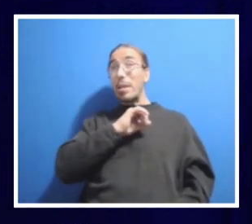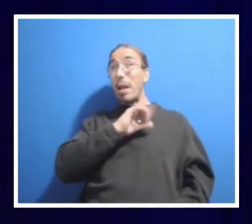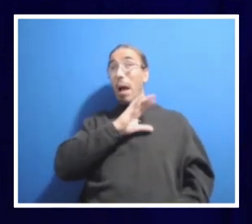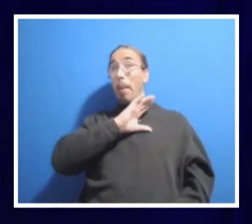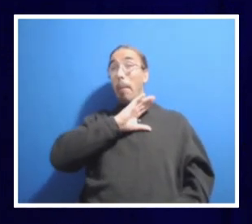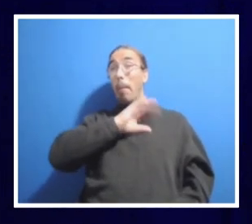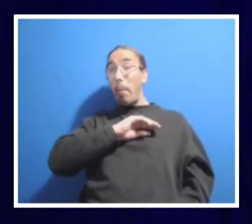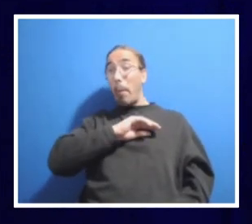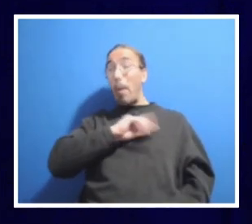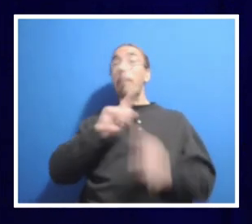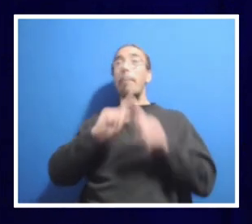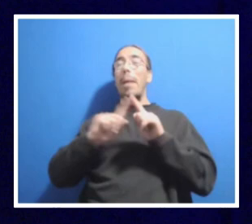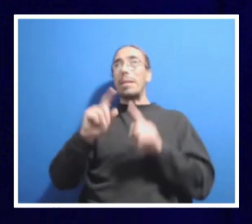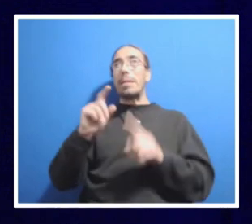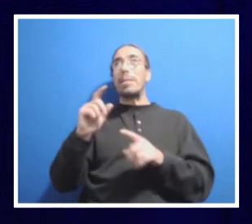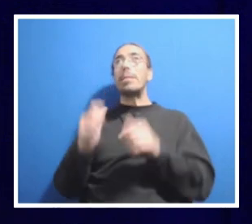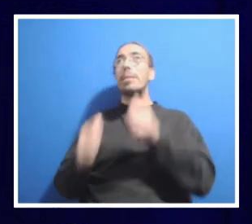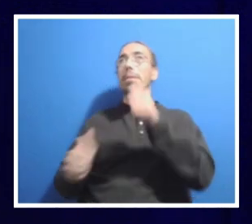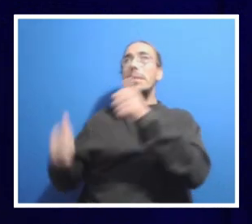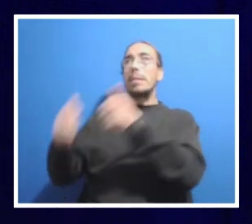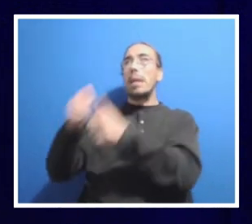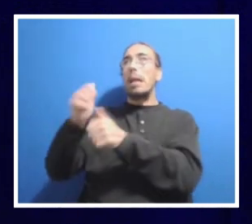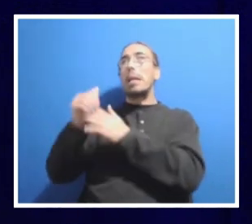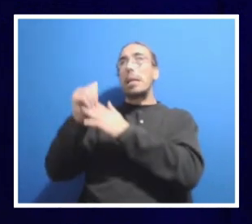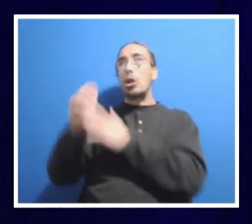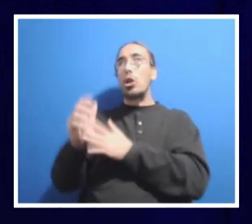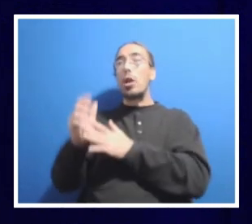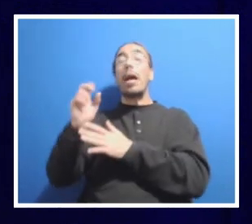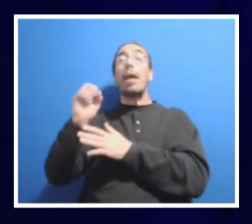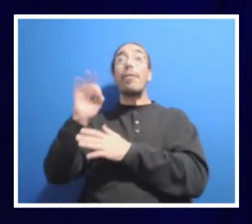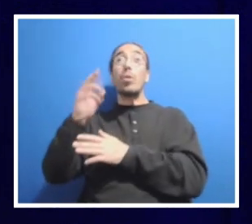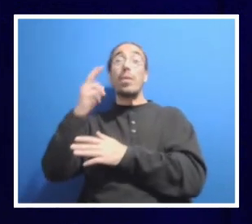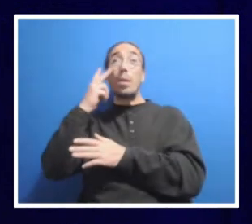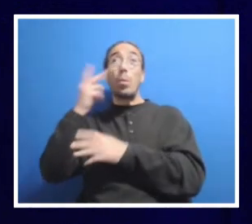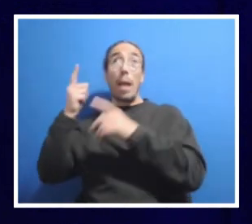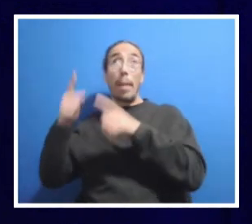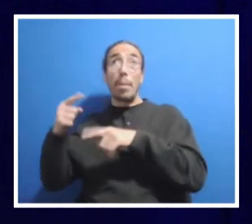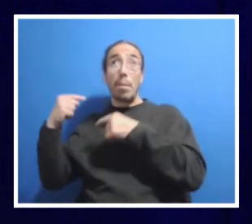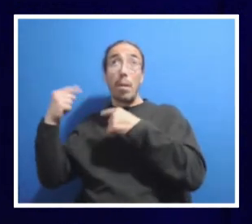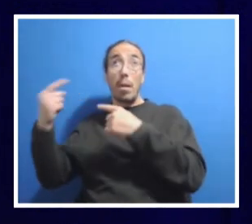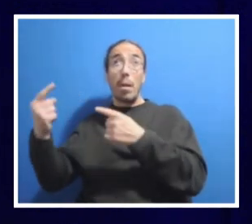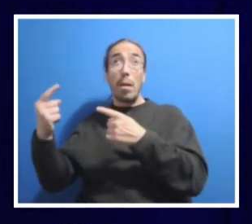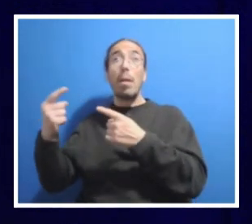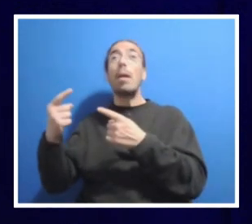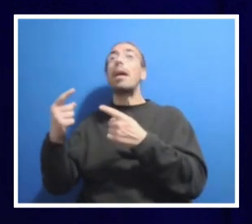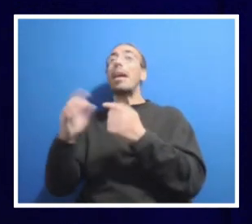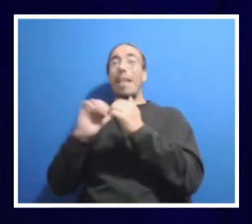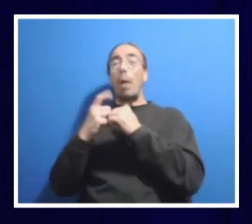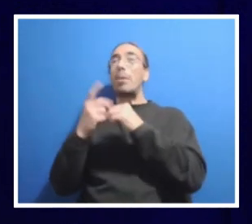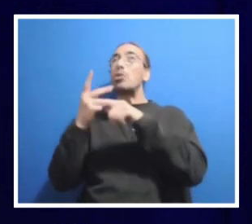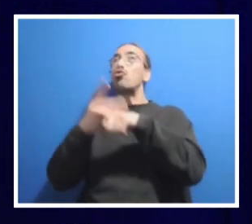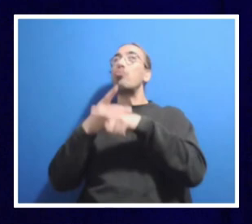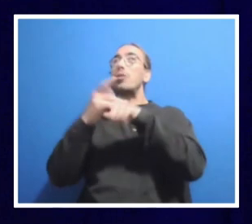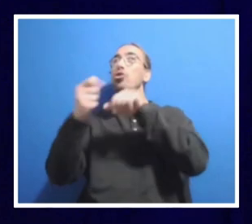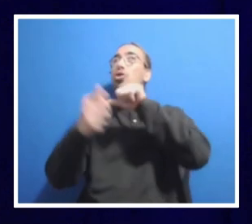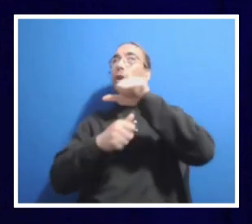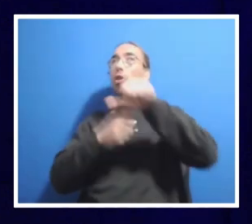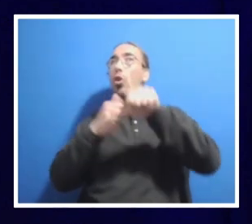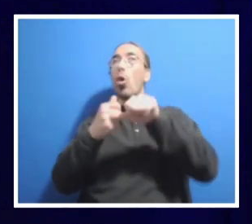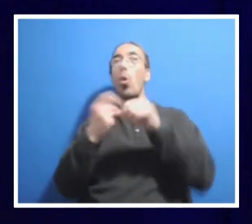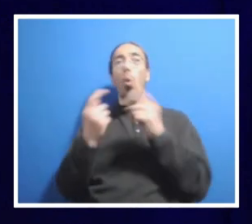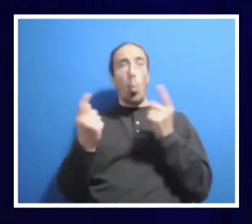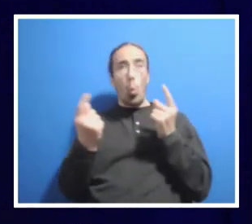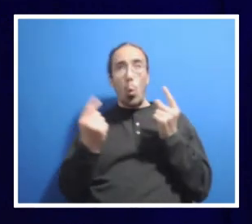if you look at the literature, if you see what's happening, it's also how we treat one another. What are we going to do?